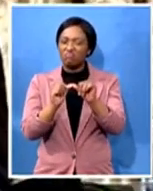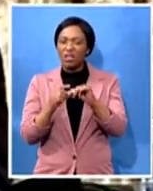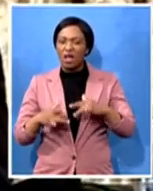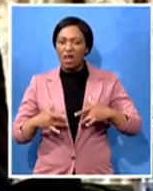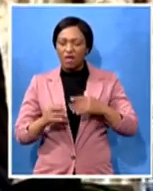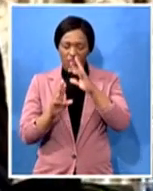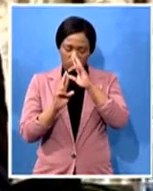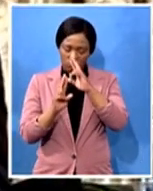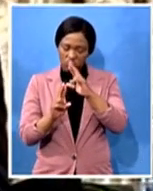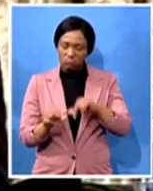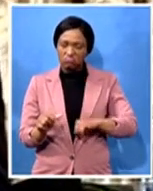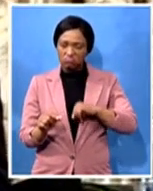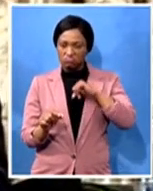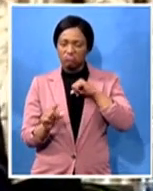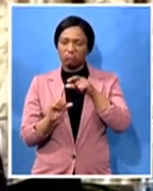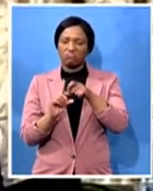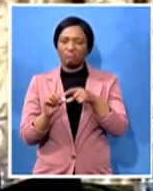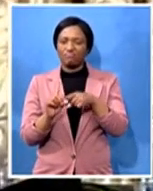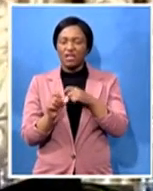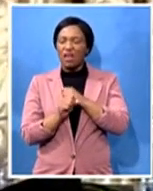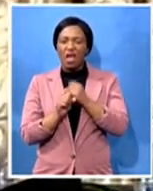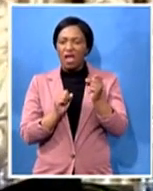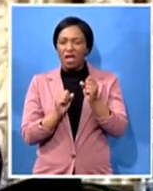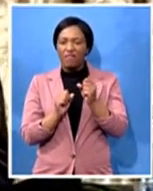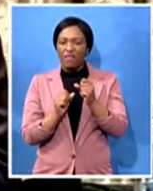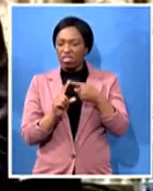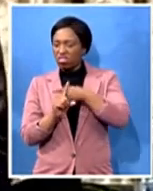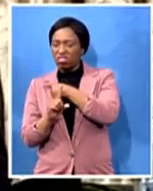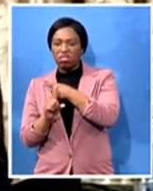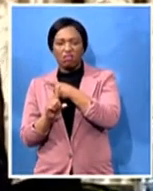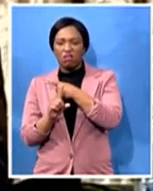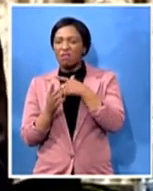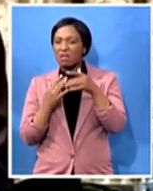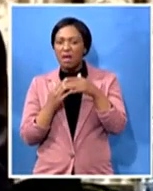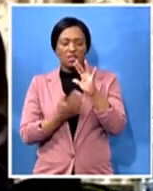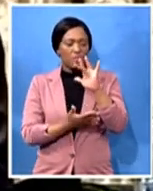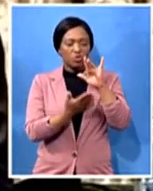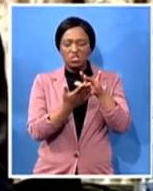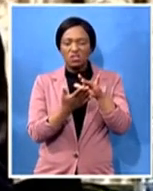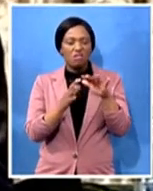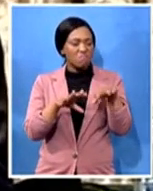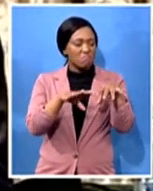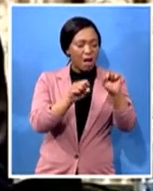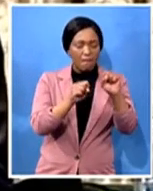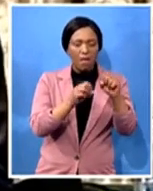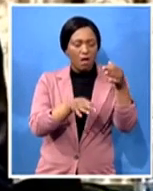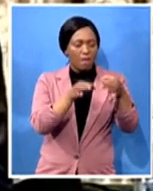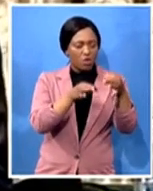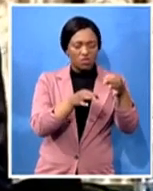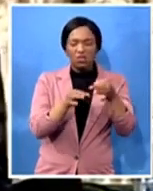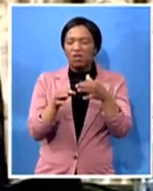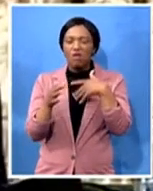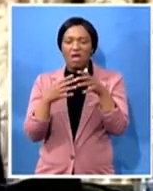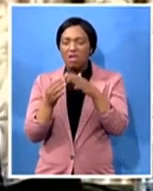shaken by his positions in politics and in society and